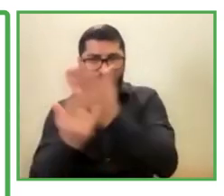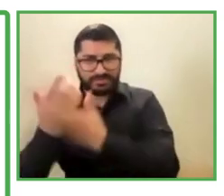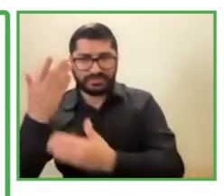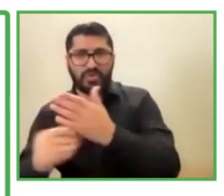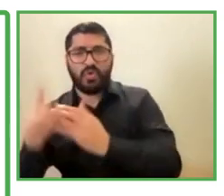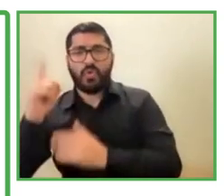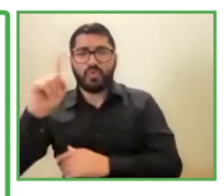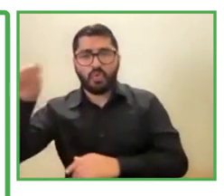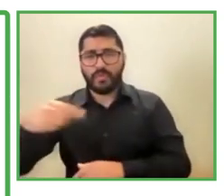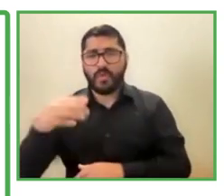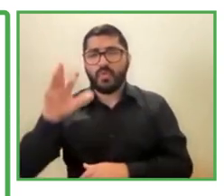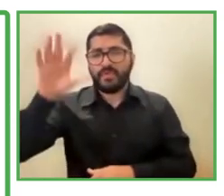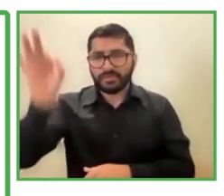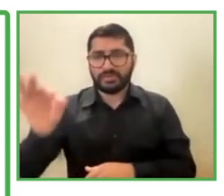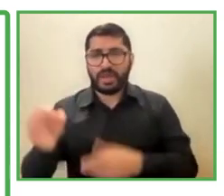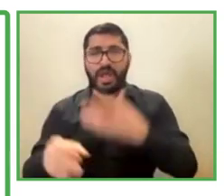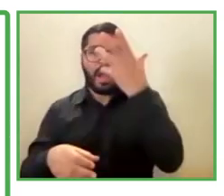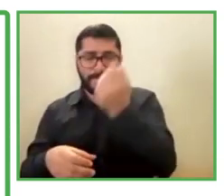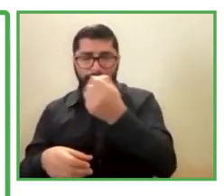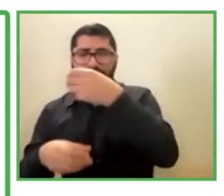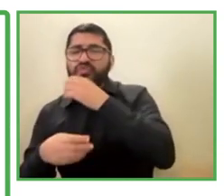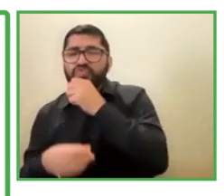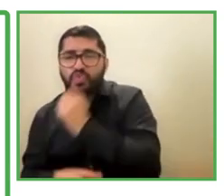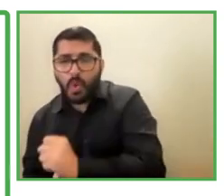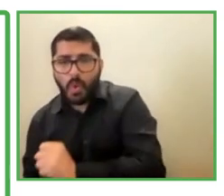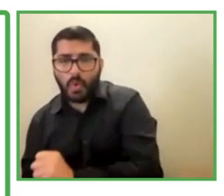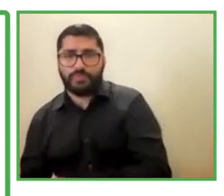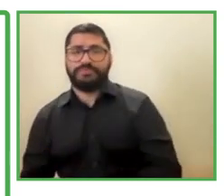seniors. Working at our company.